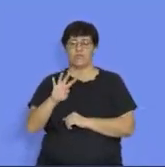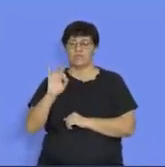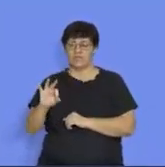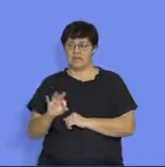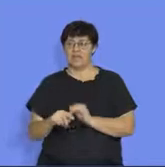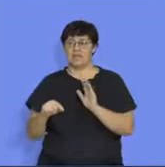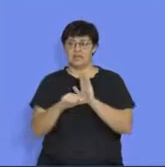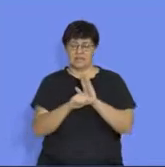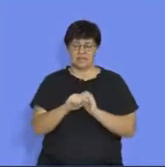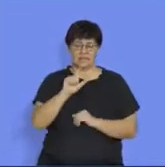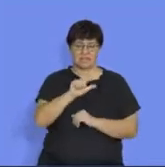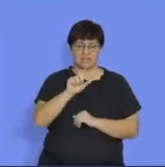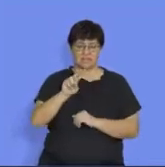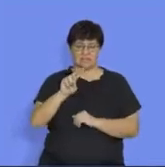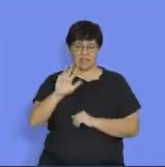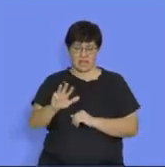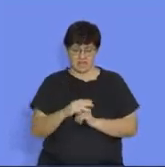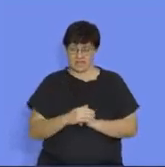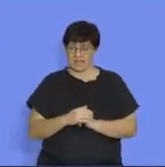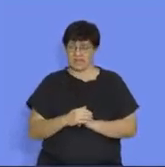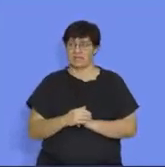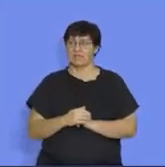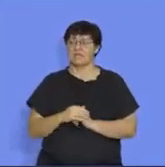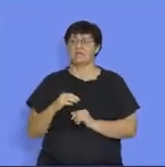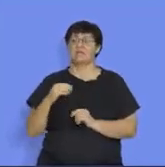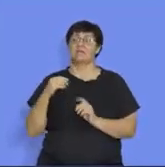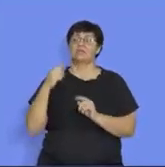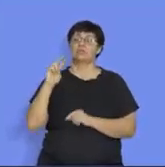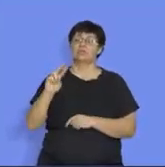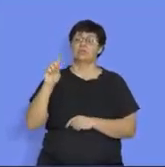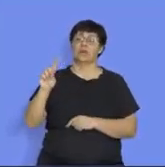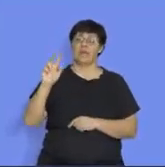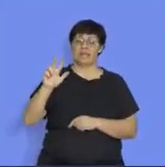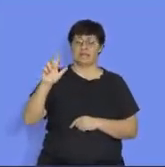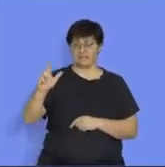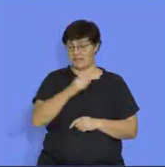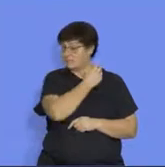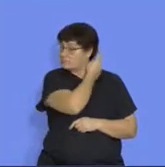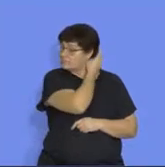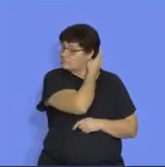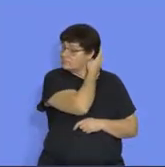243, negative 729, and 2